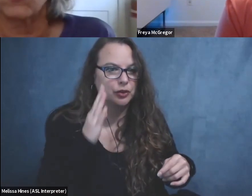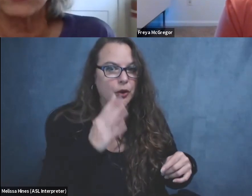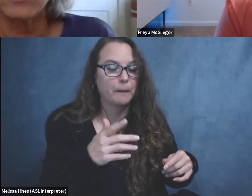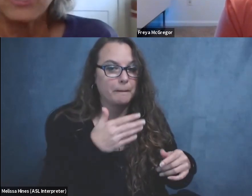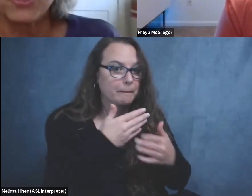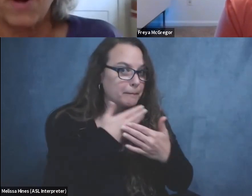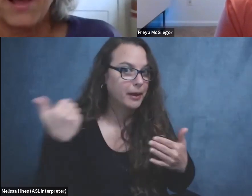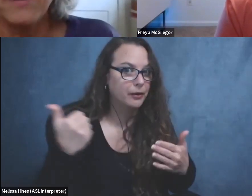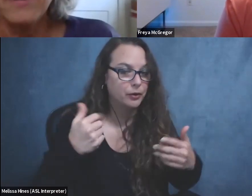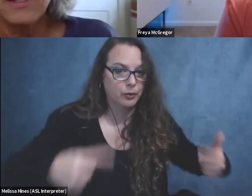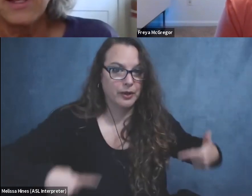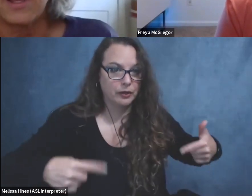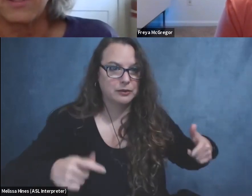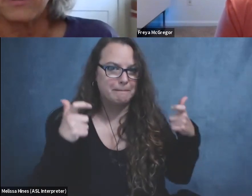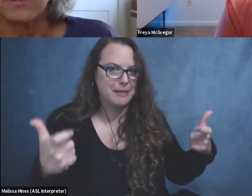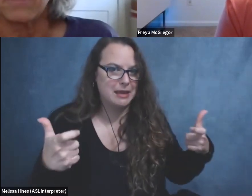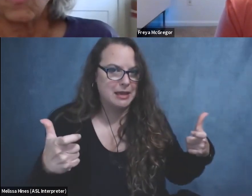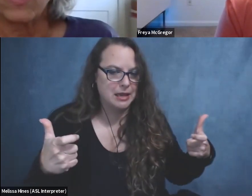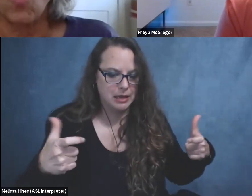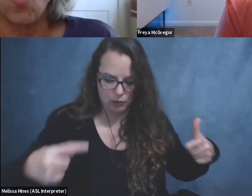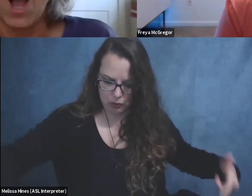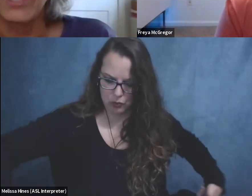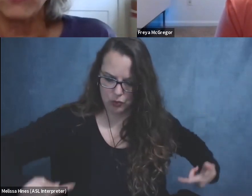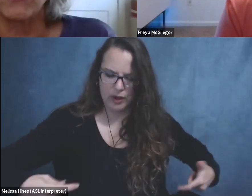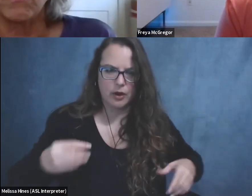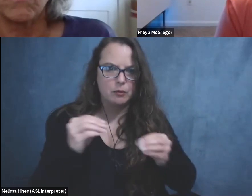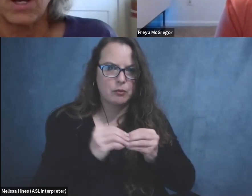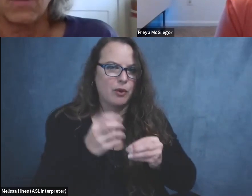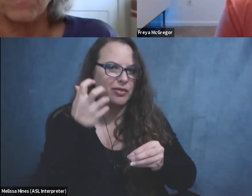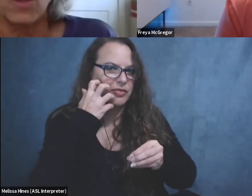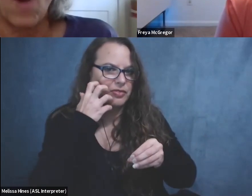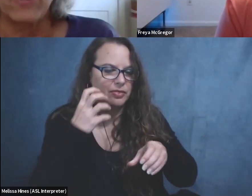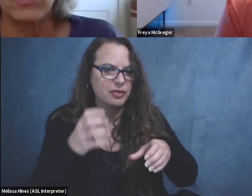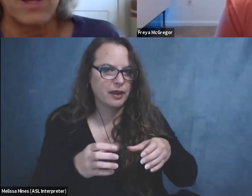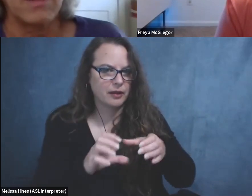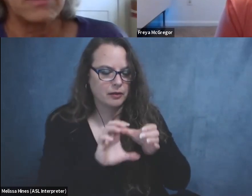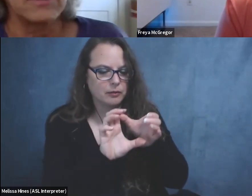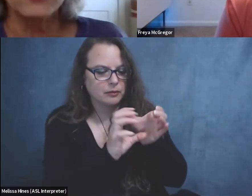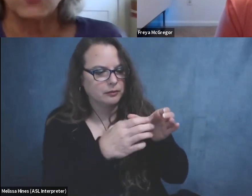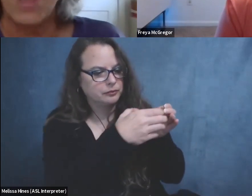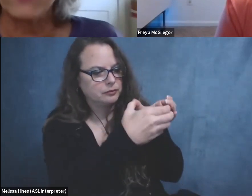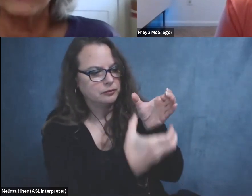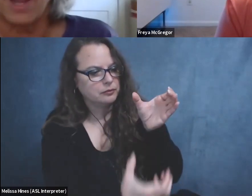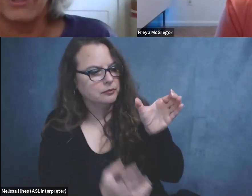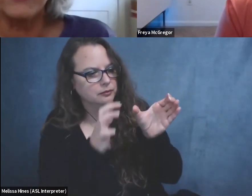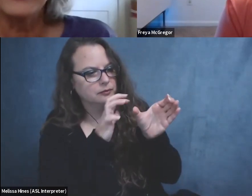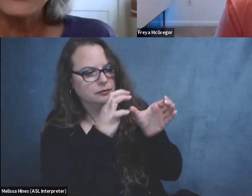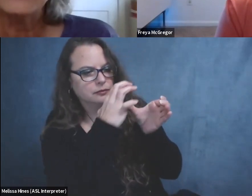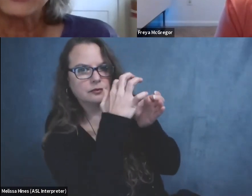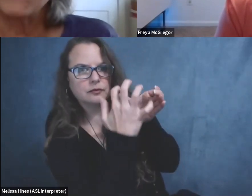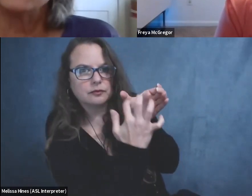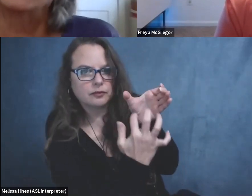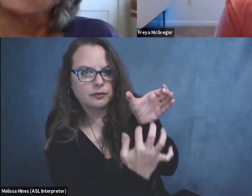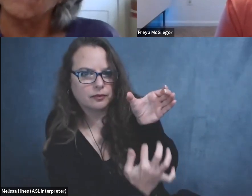with more tread and, um, with a wider, um, a wider, just a wider tire